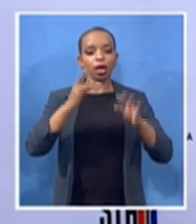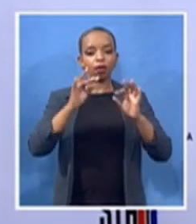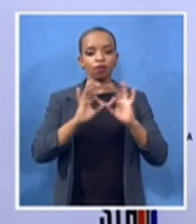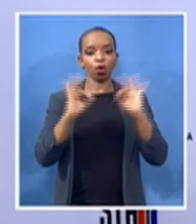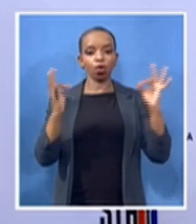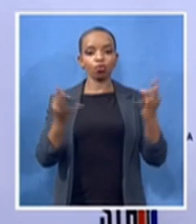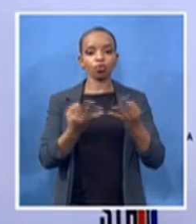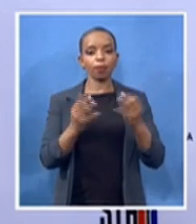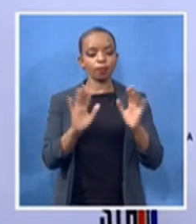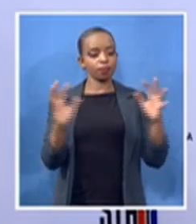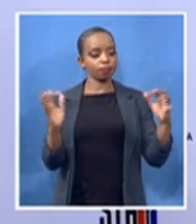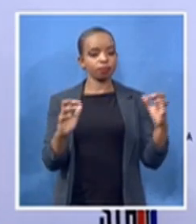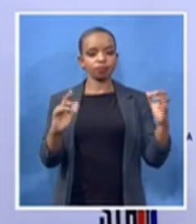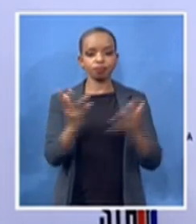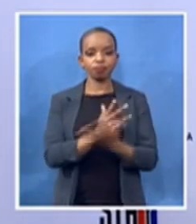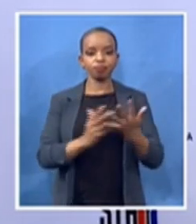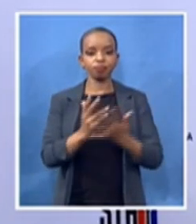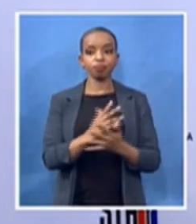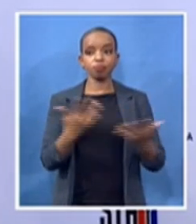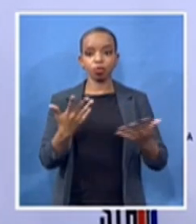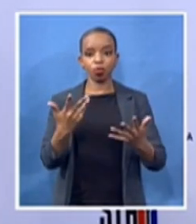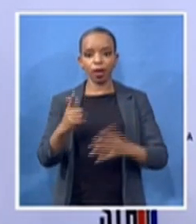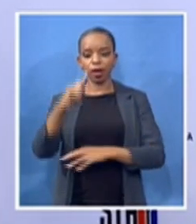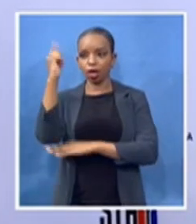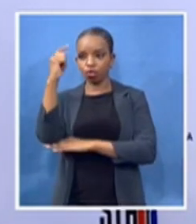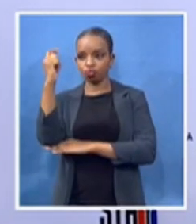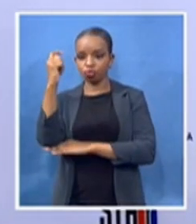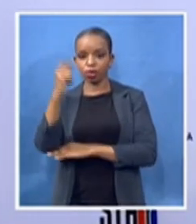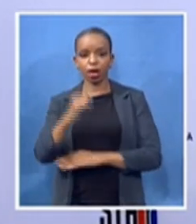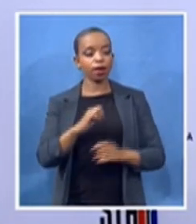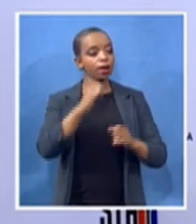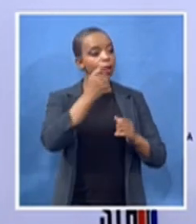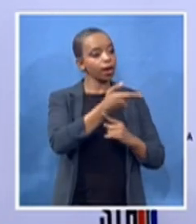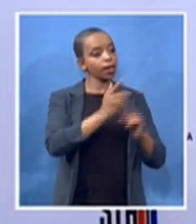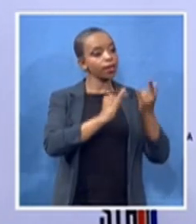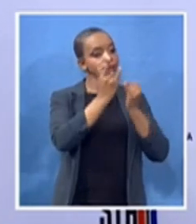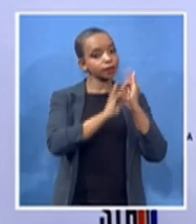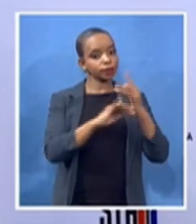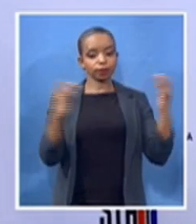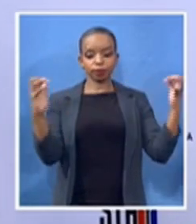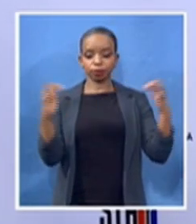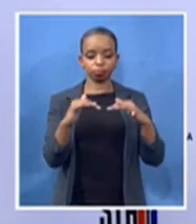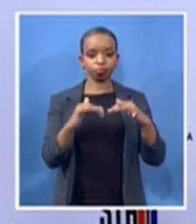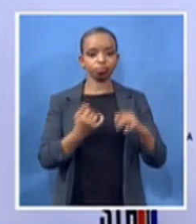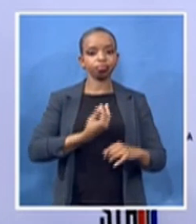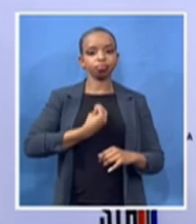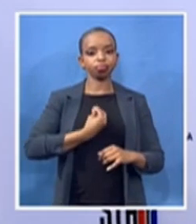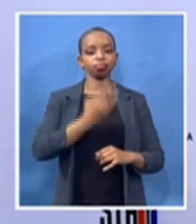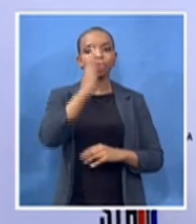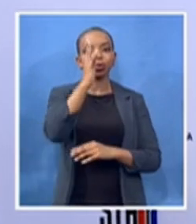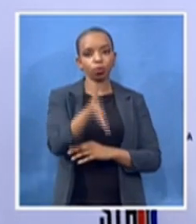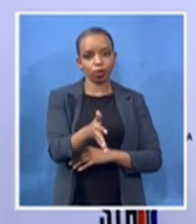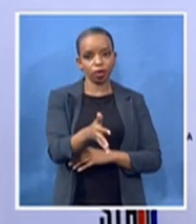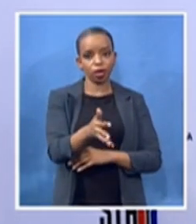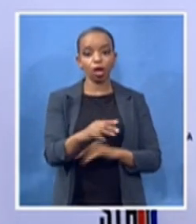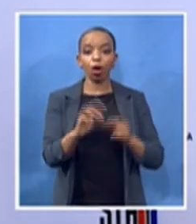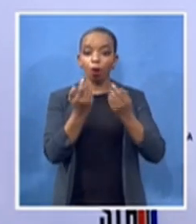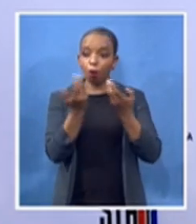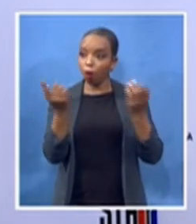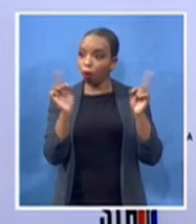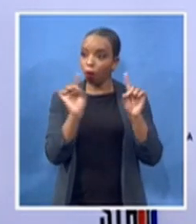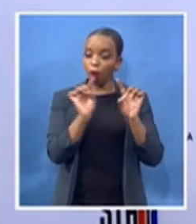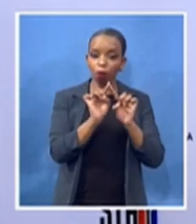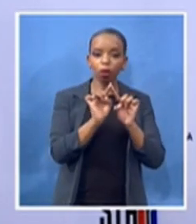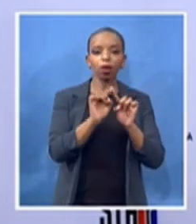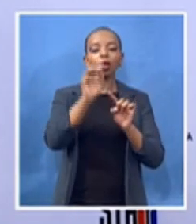come together and all these young leaders are expected to have their voice and also provide